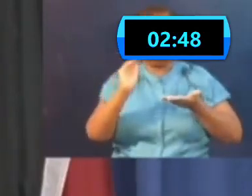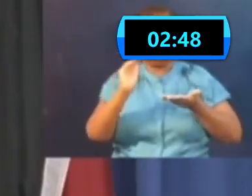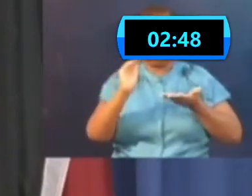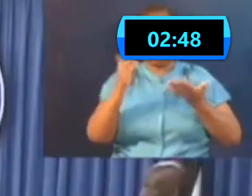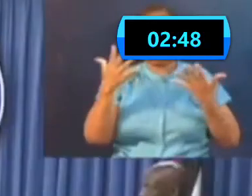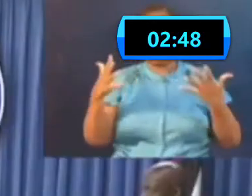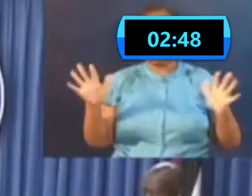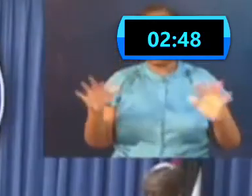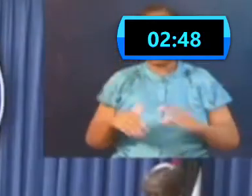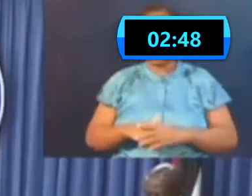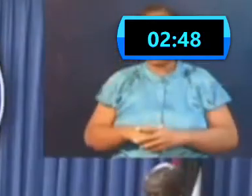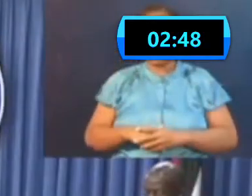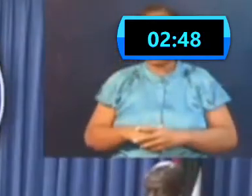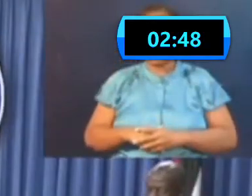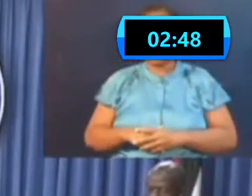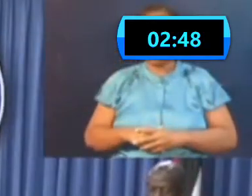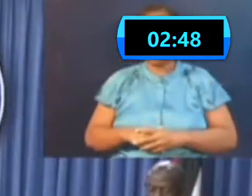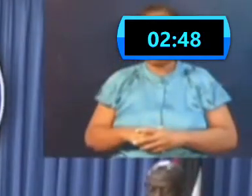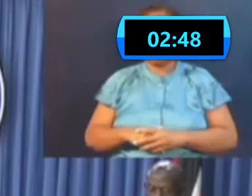this one. Thank you very much.